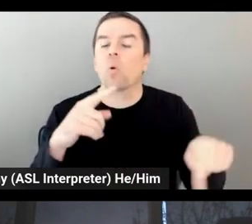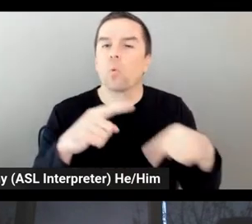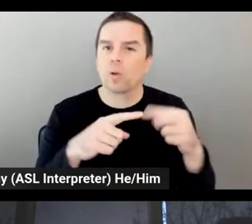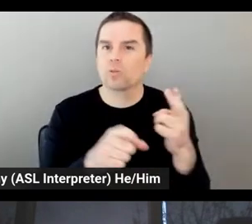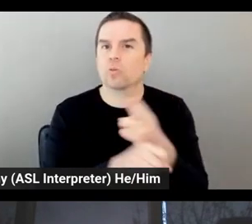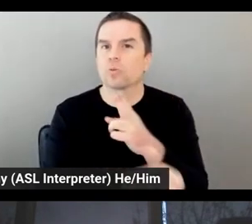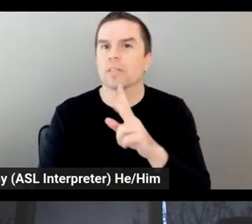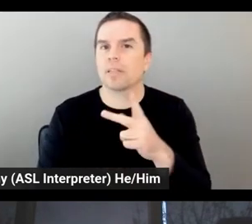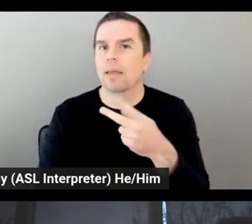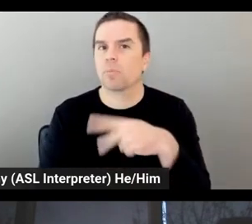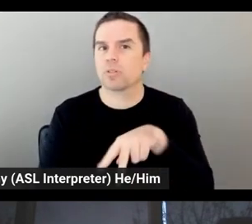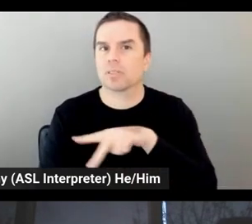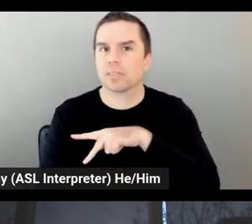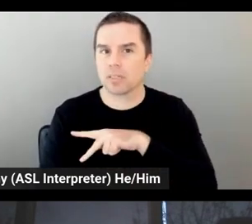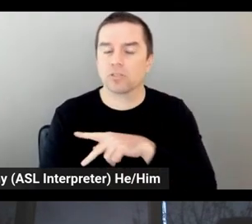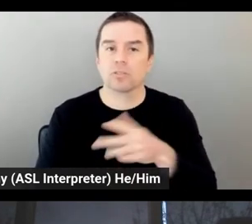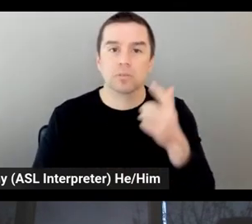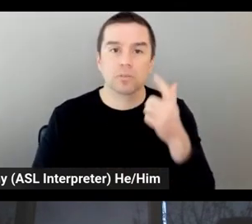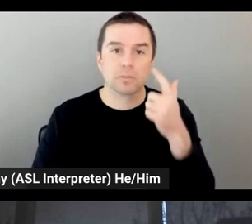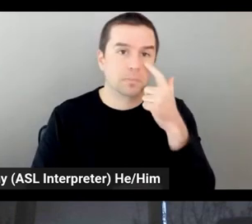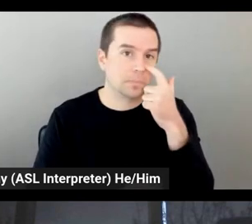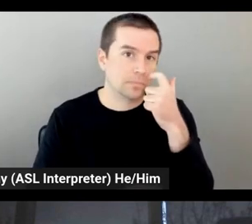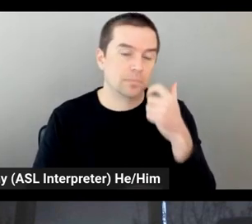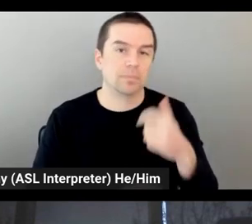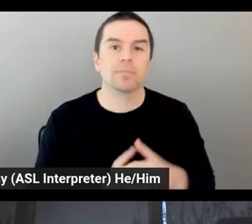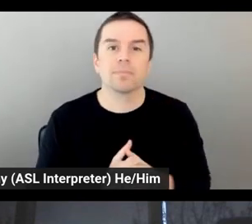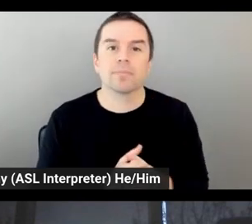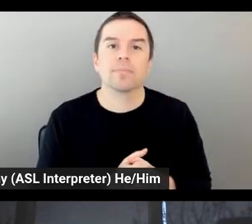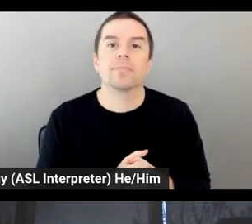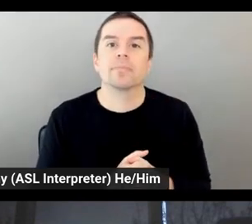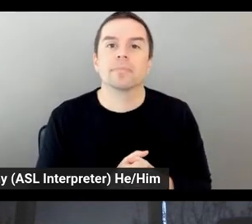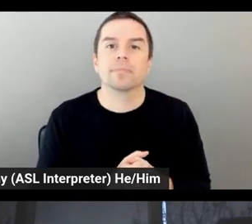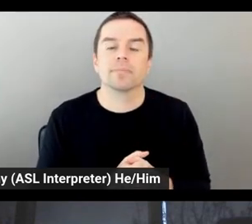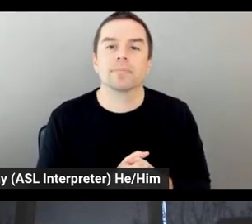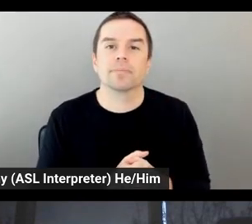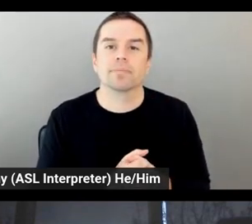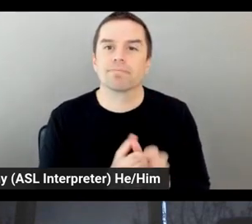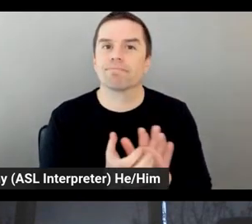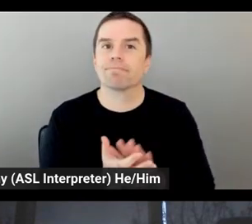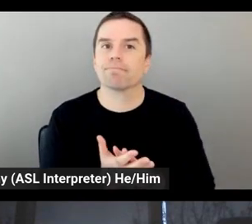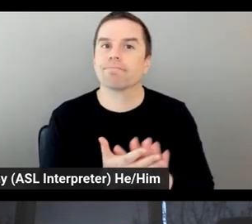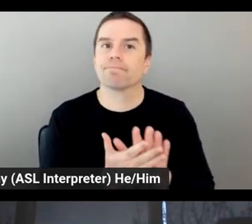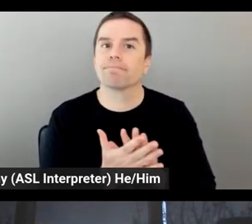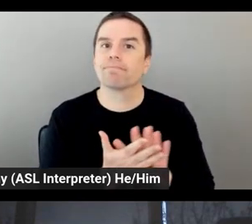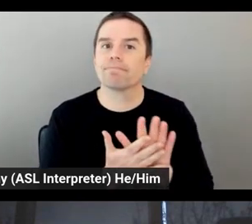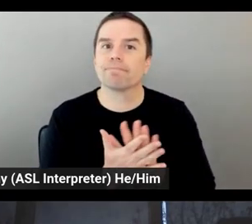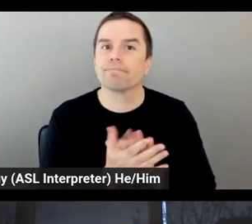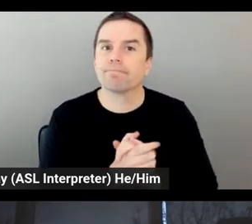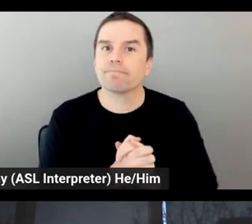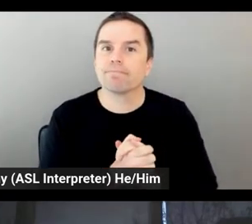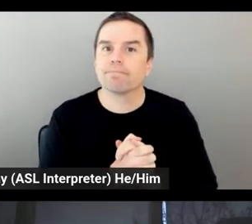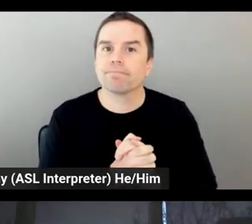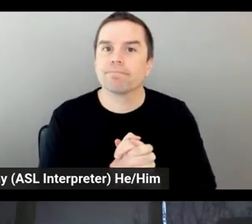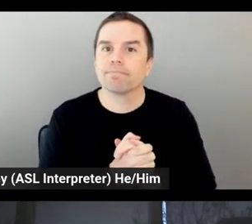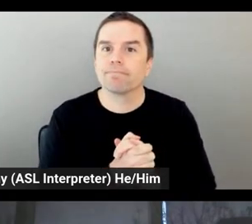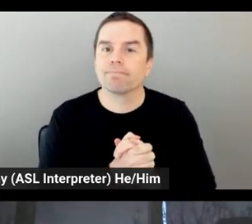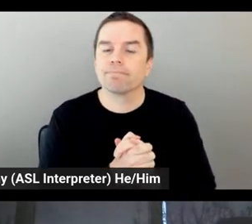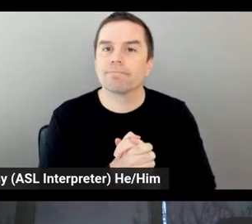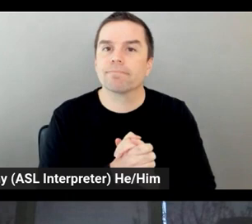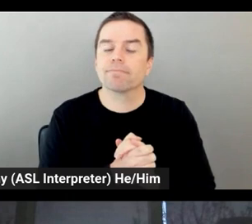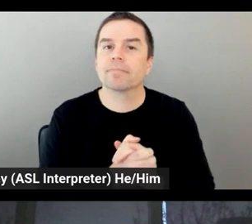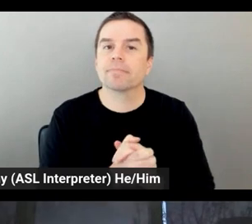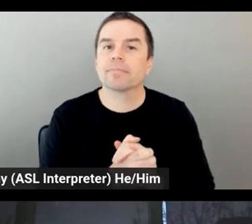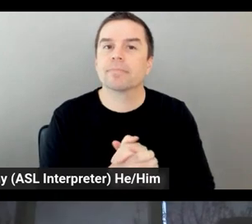these aspects specifically because we are talking about software. And, Ferrari is the place where I learned agile because the race, it's every two weeks